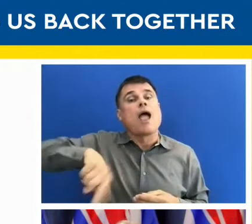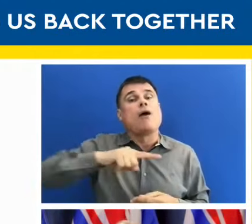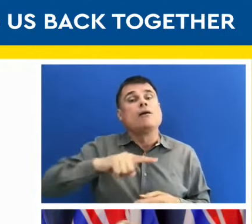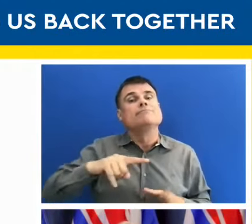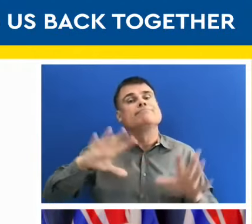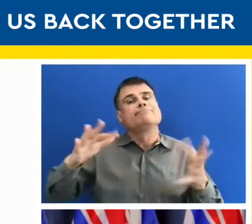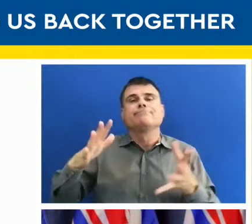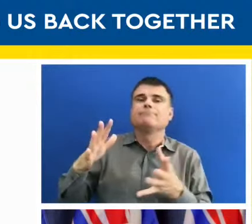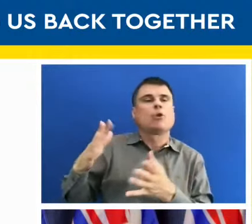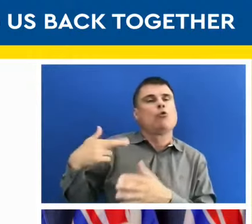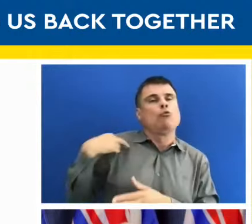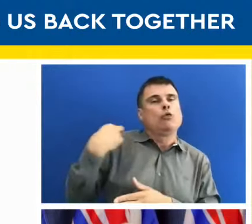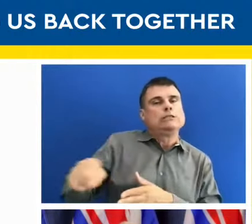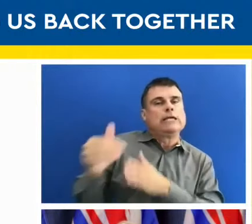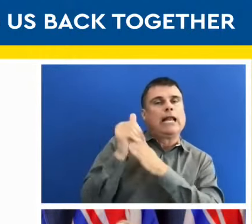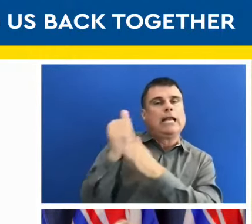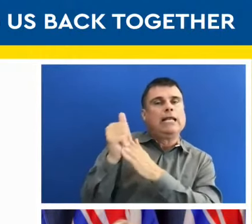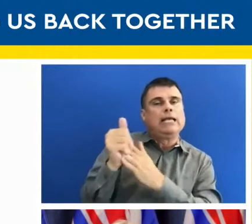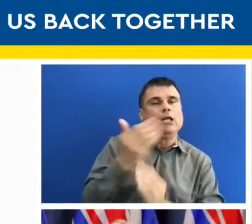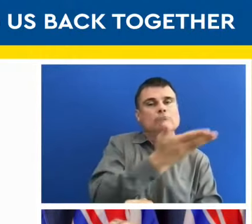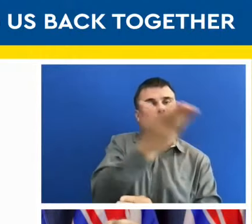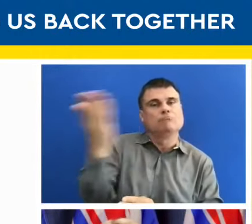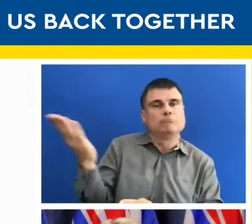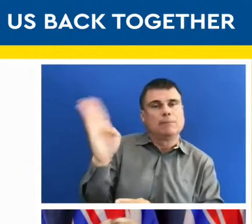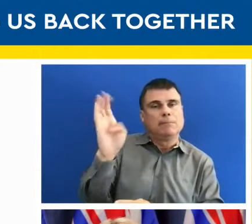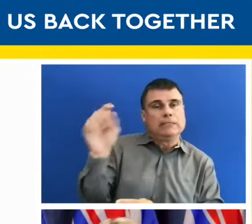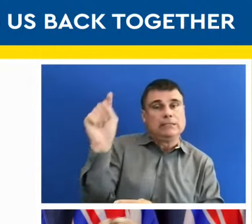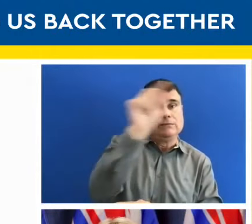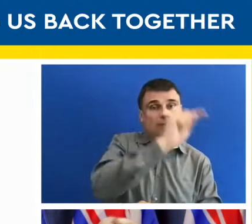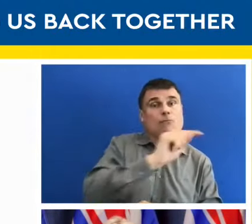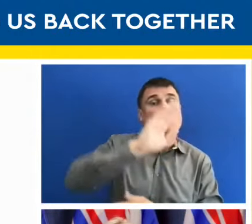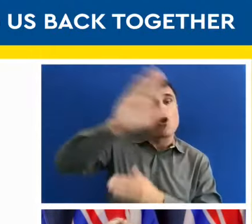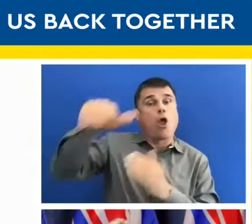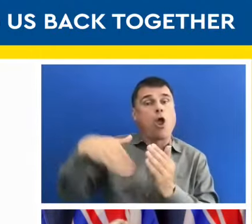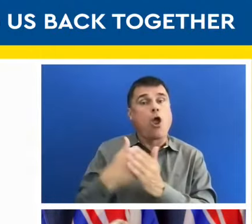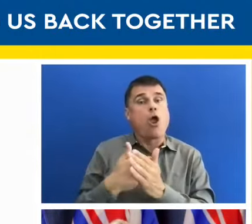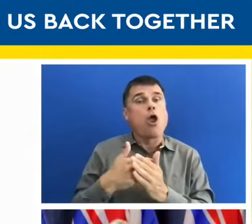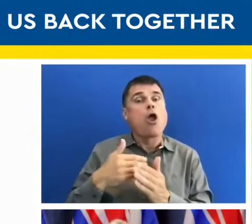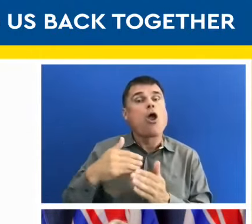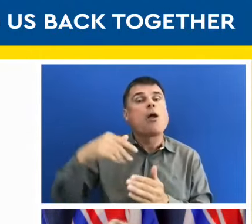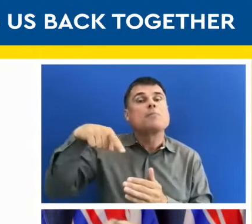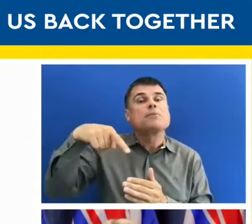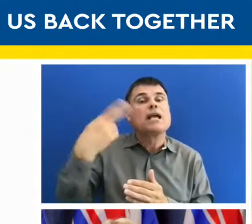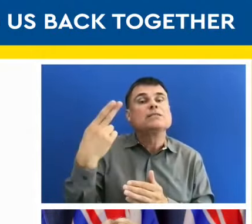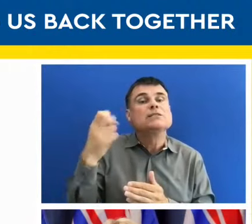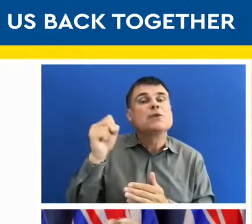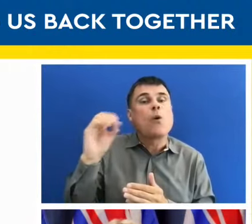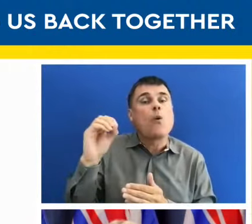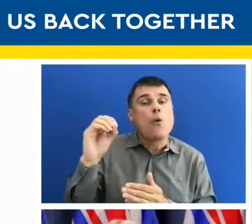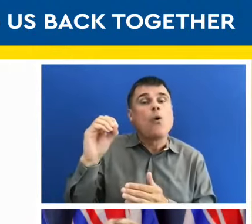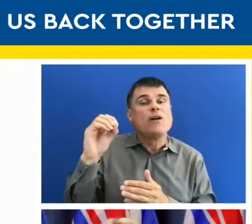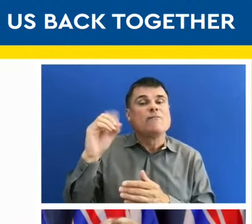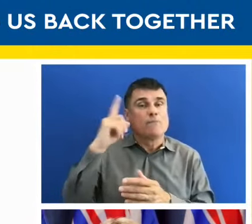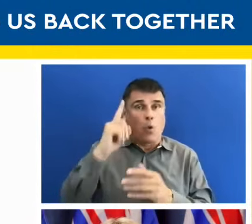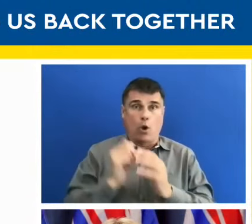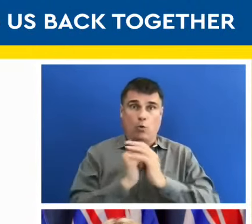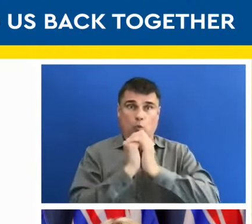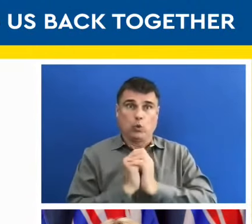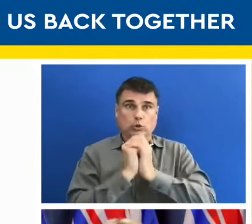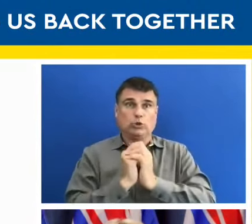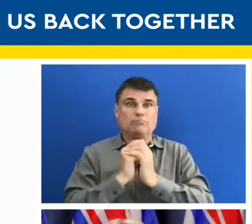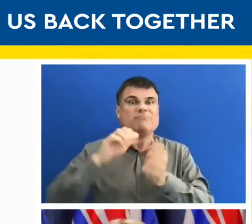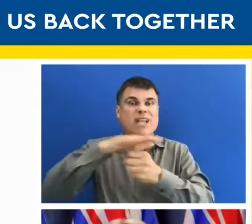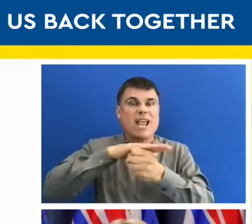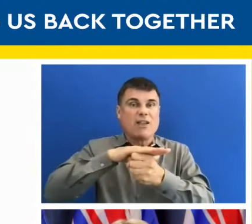the province, I will be removing all of the PHO restrictions on religious worship services. And we will be moving again to the